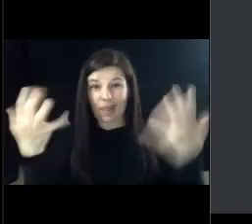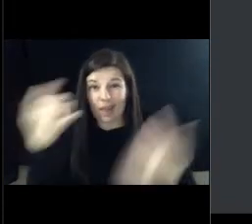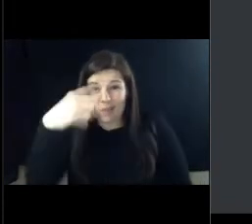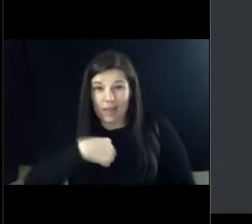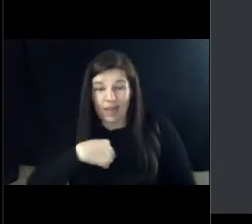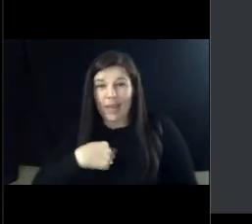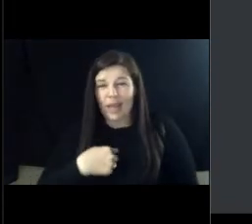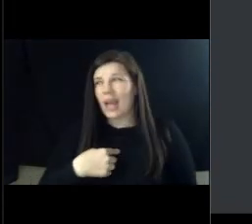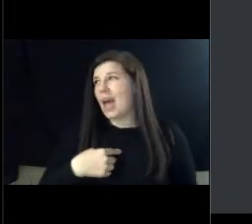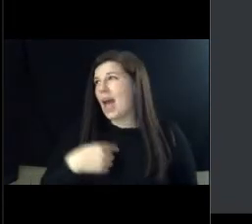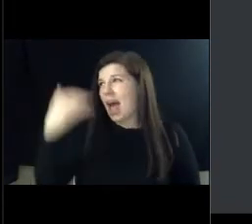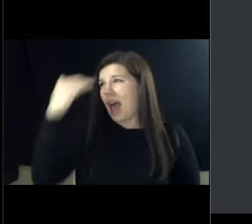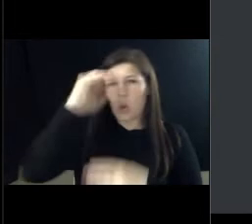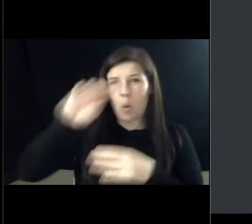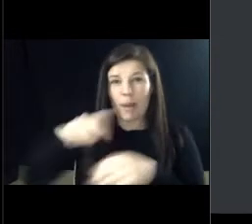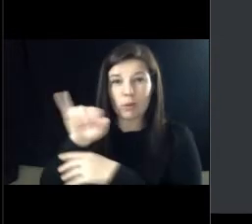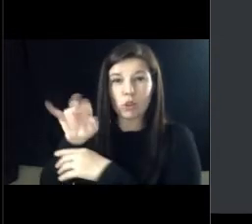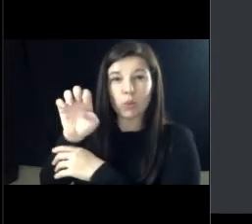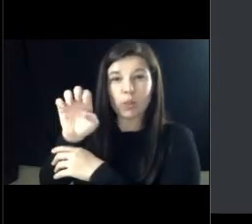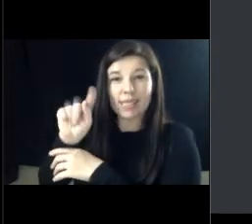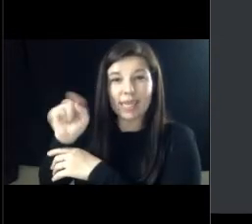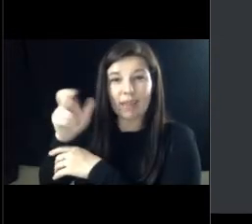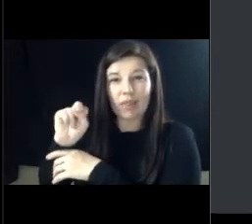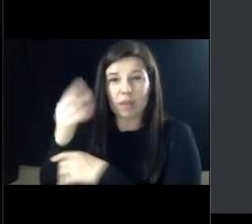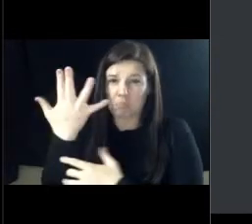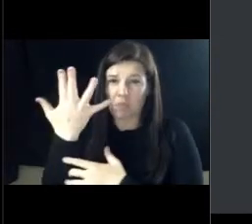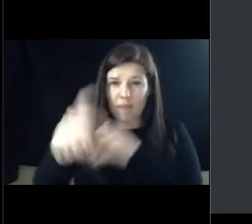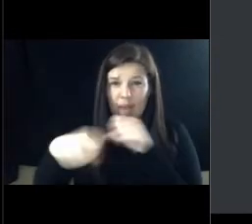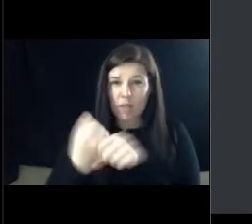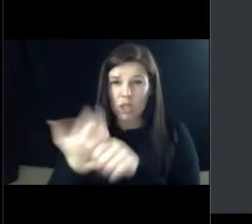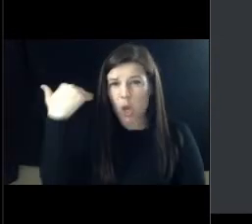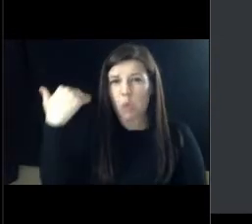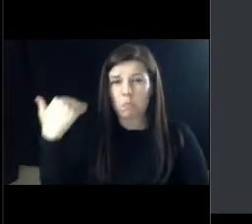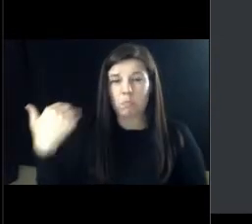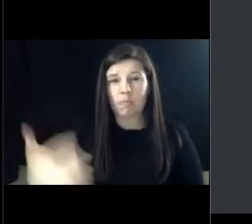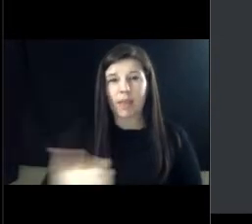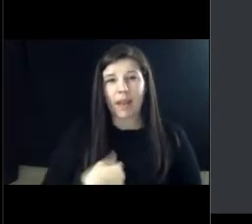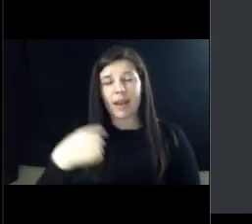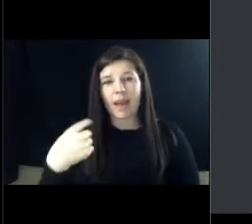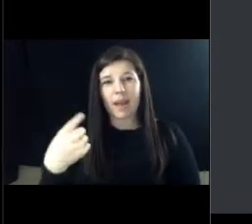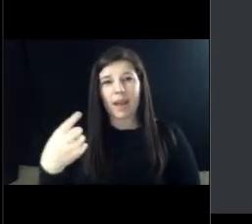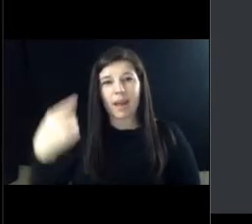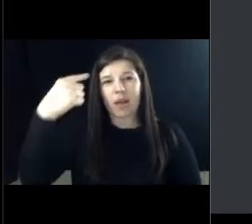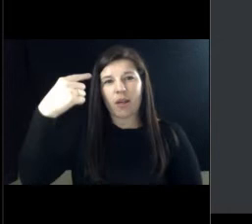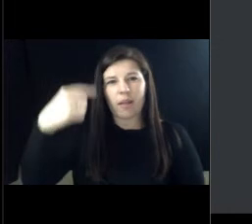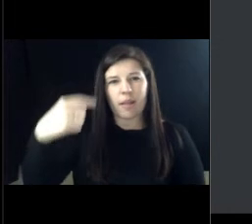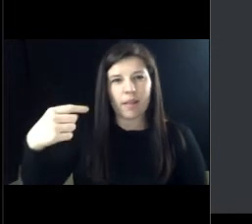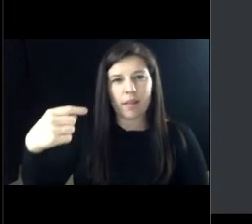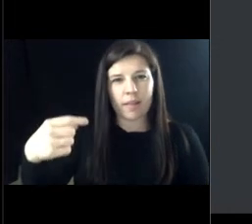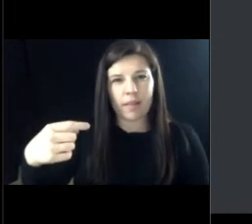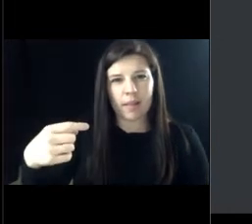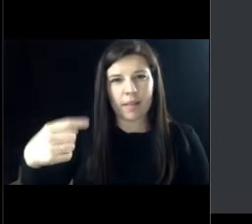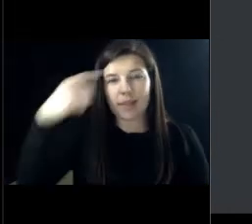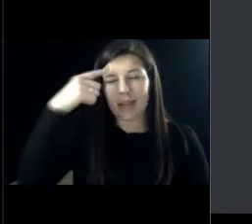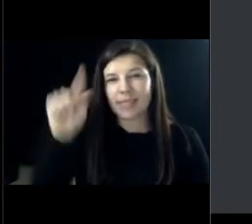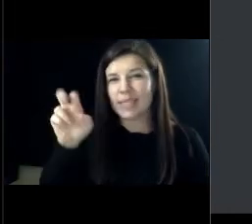Juneteenth maybe about five years ago myself. And I brought it here to Steven Grant. He told me, he said, man,